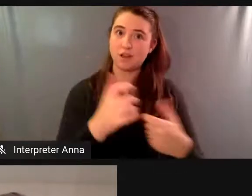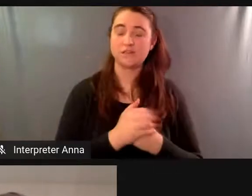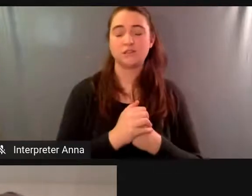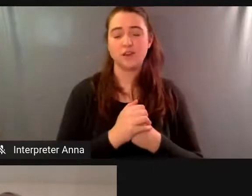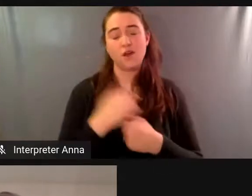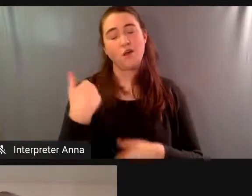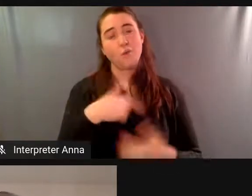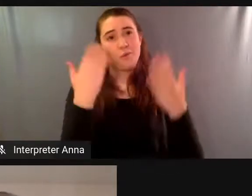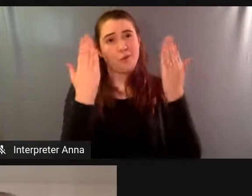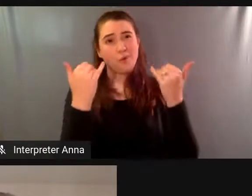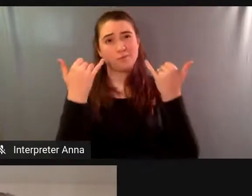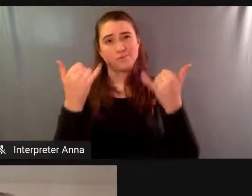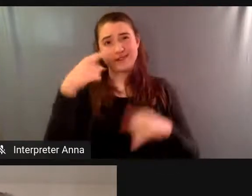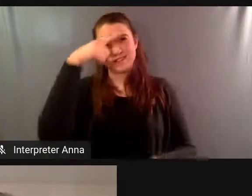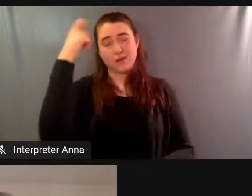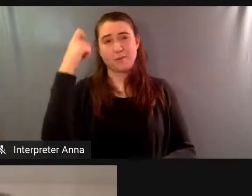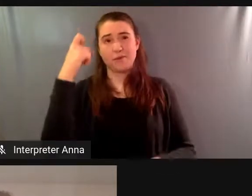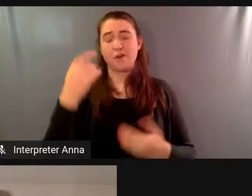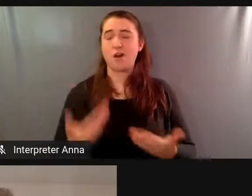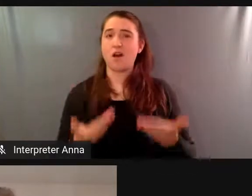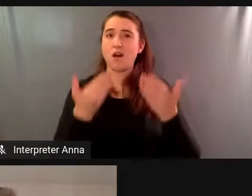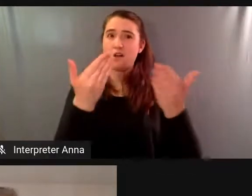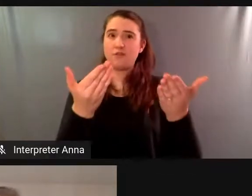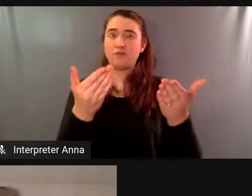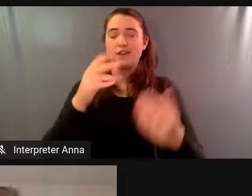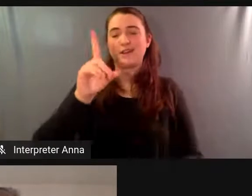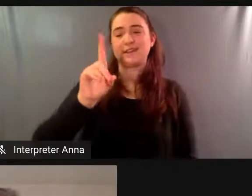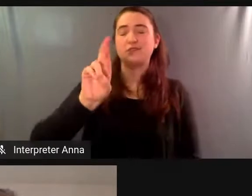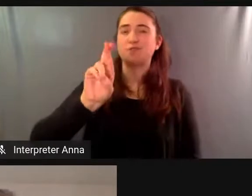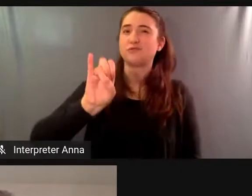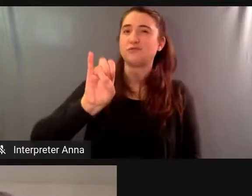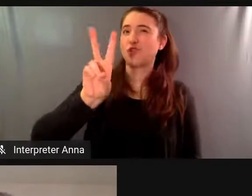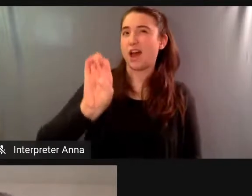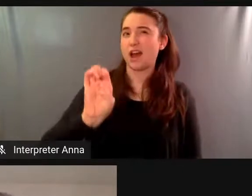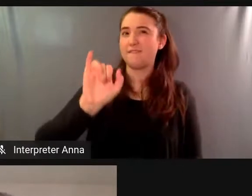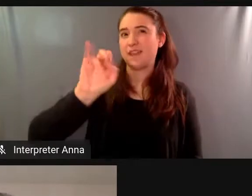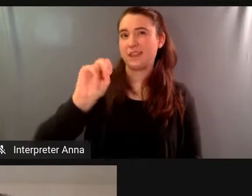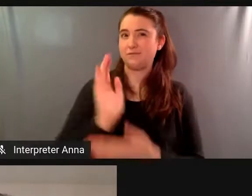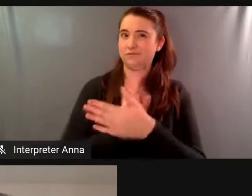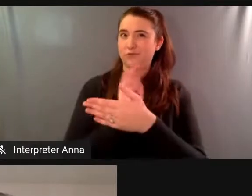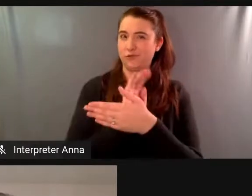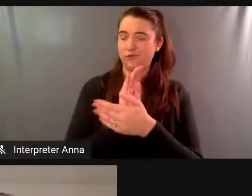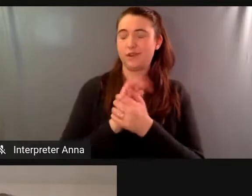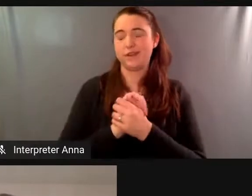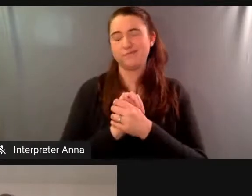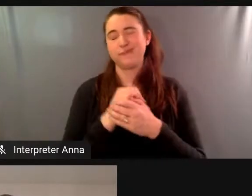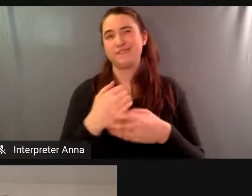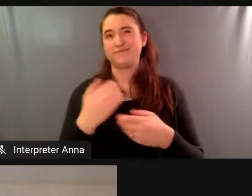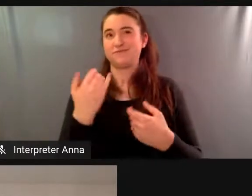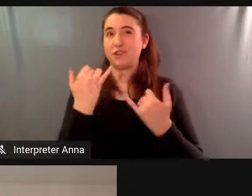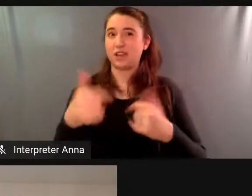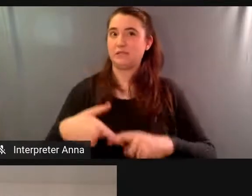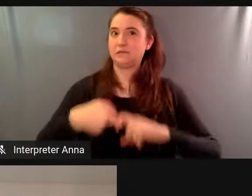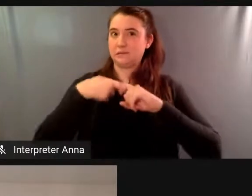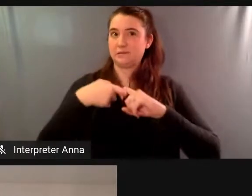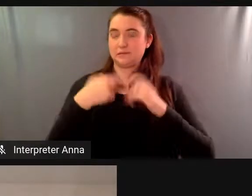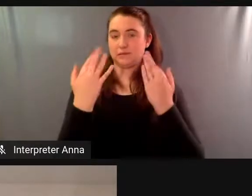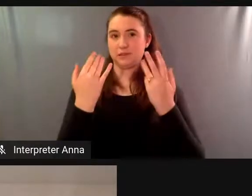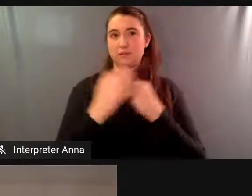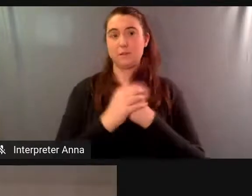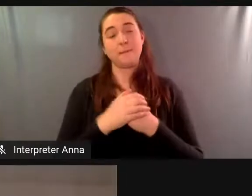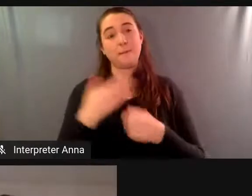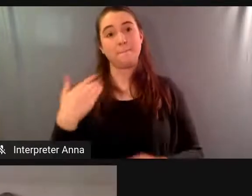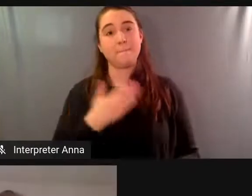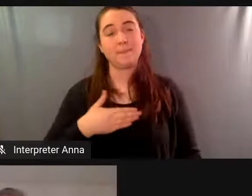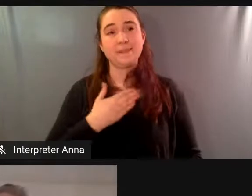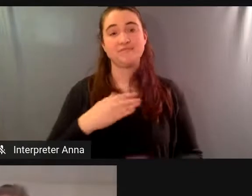offer a few drive-in screenings but we are really still in a holding pattern on that um but do uh check out our program at newportfilm